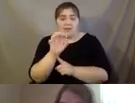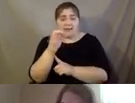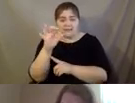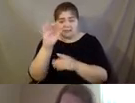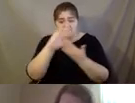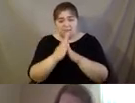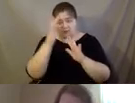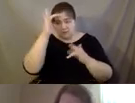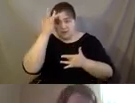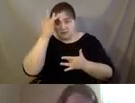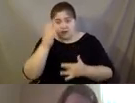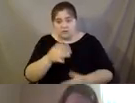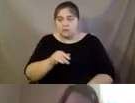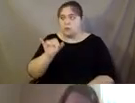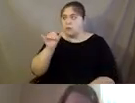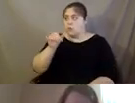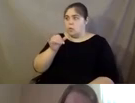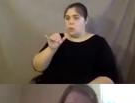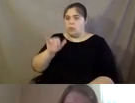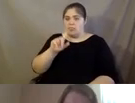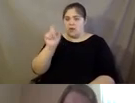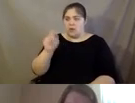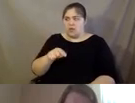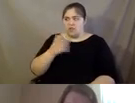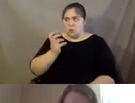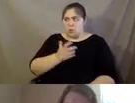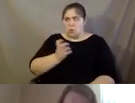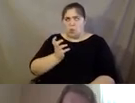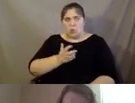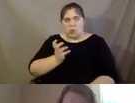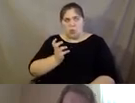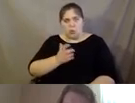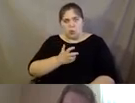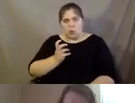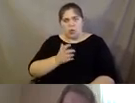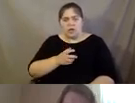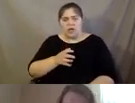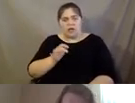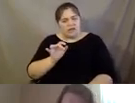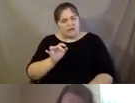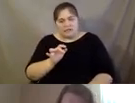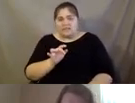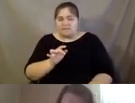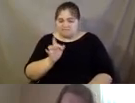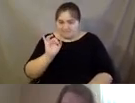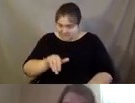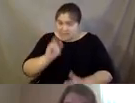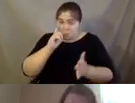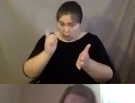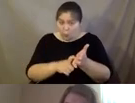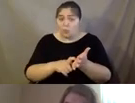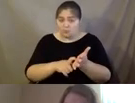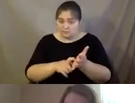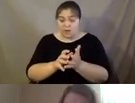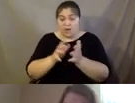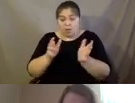That's such a heavy question. I just have to jump in there and say that, but you're, it's definitely something that has been noticed. And I think that all of us